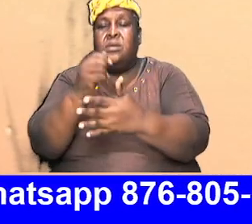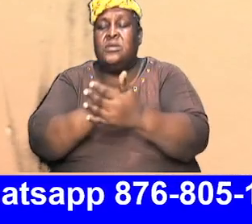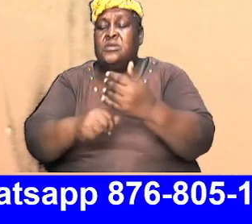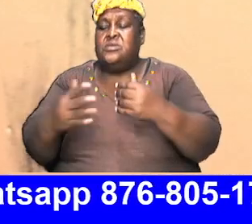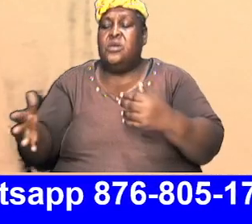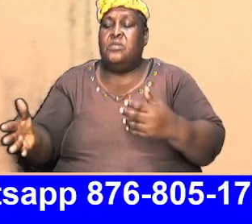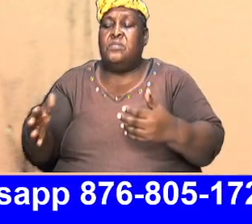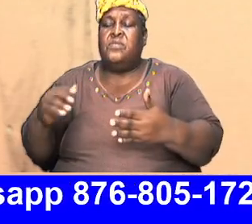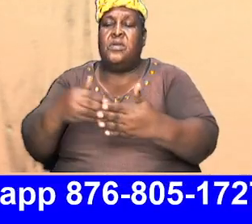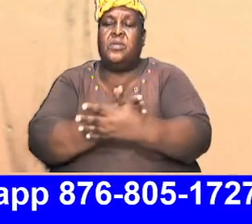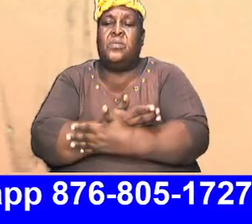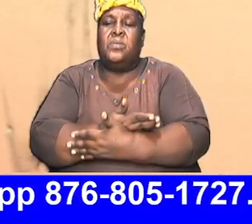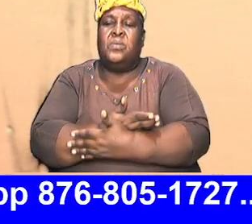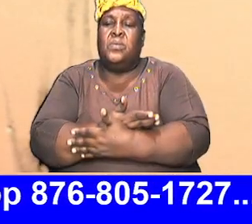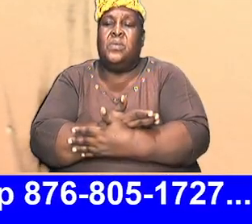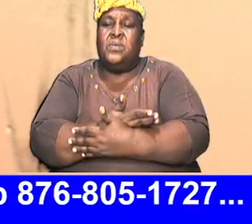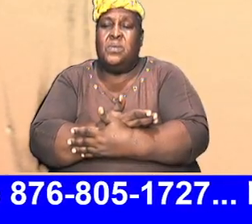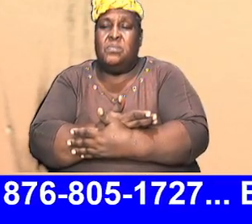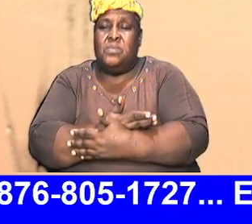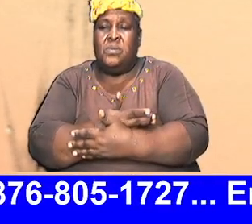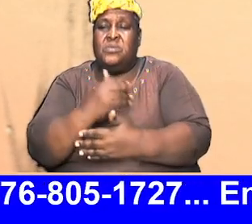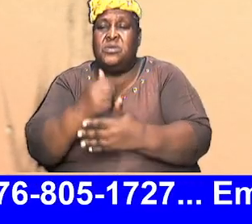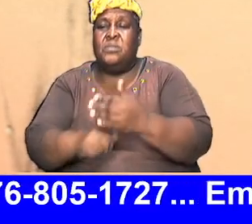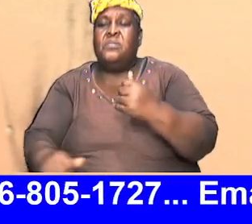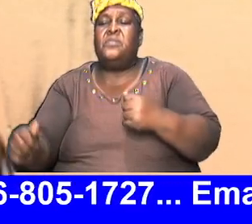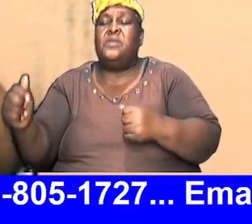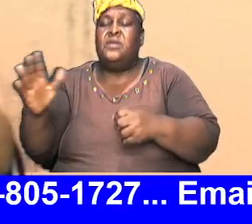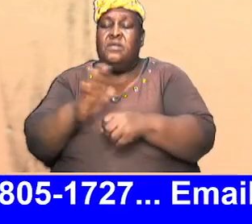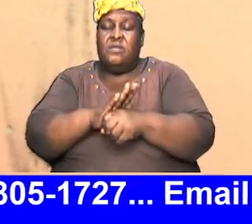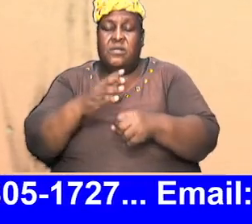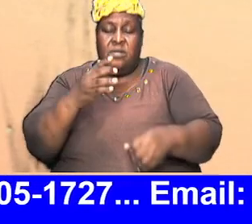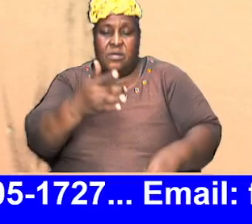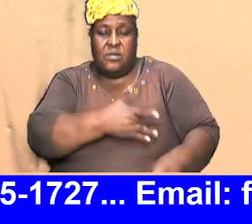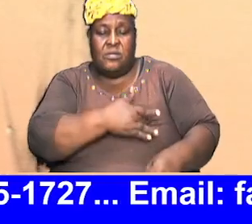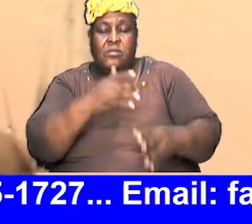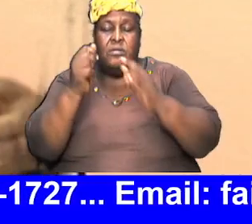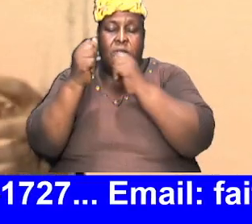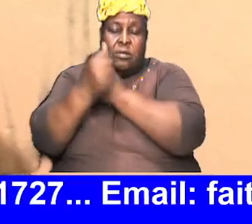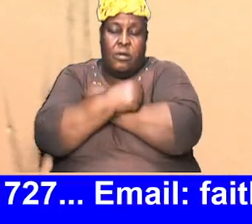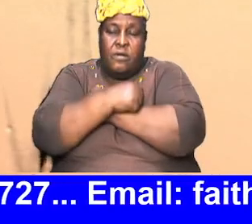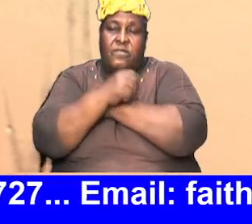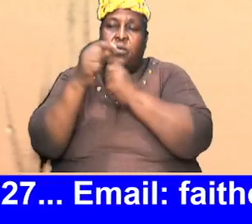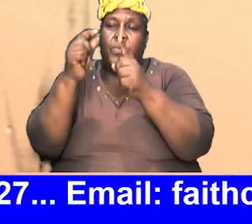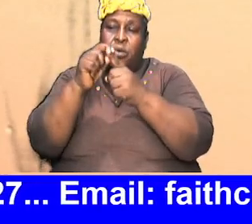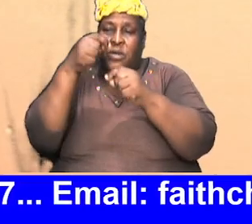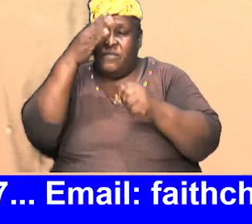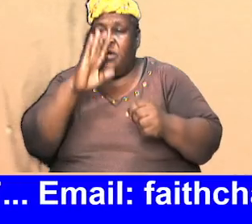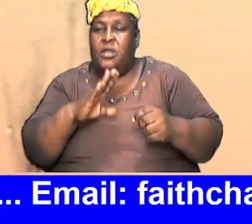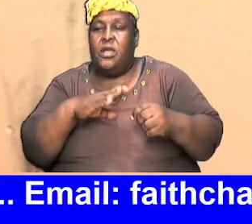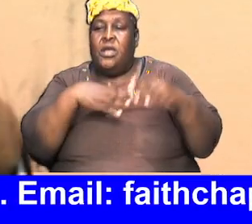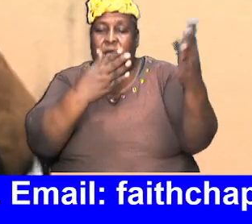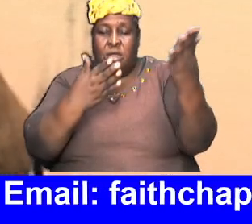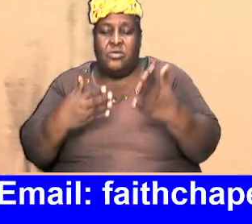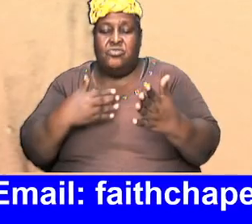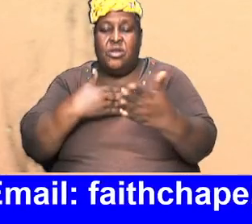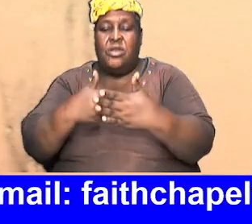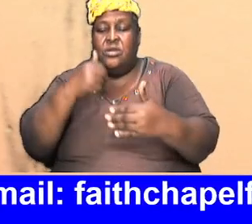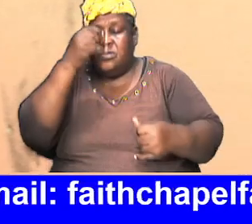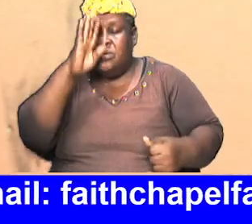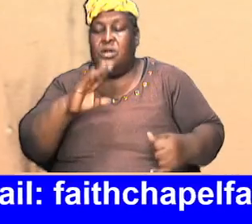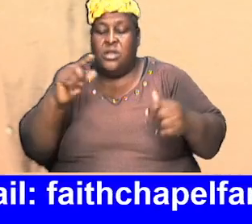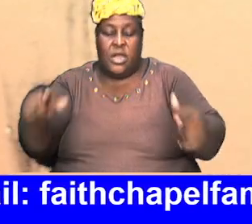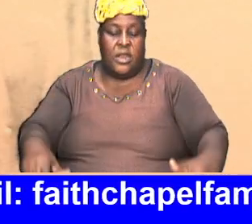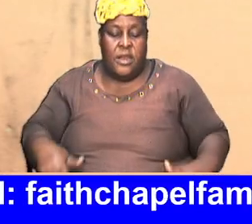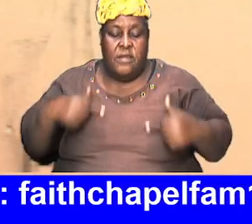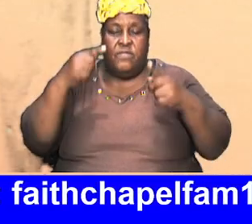new but something to pull at our hearts to love the word and to draw nearer to God and to live the